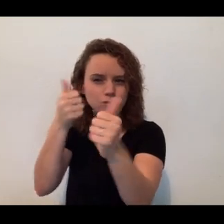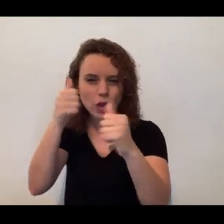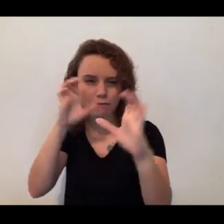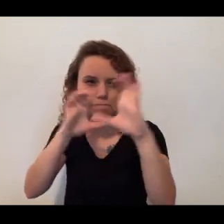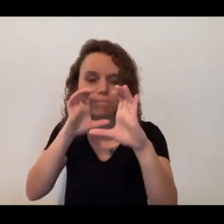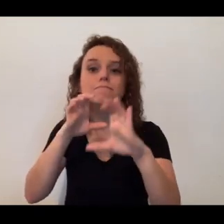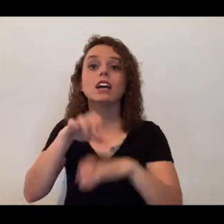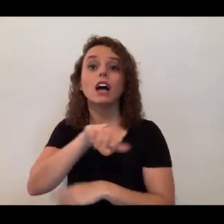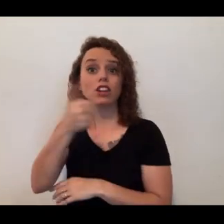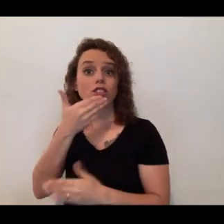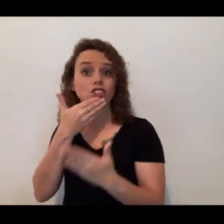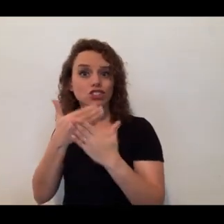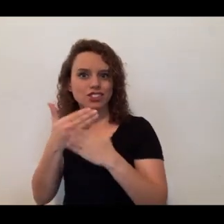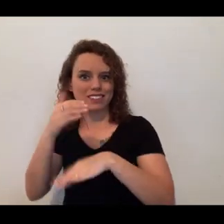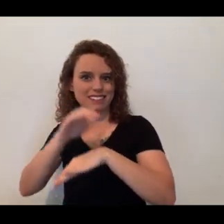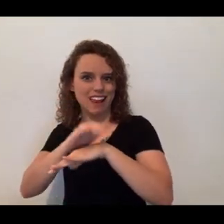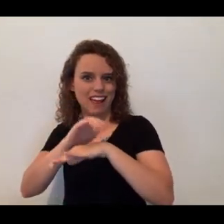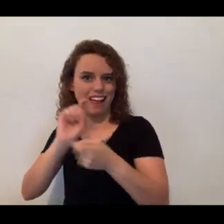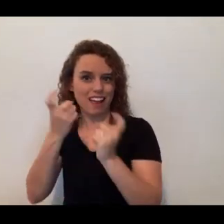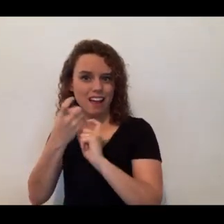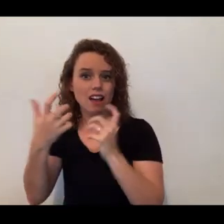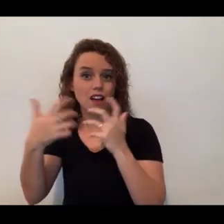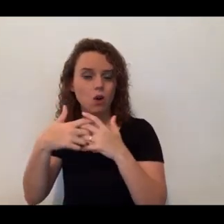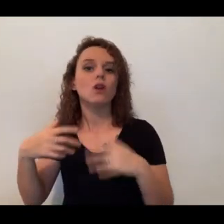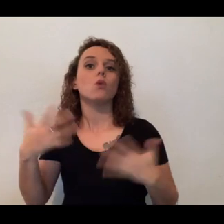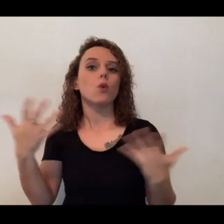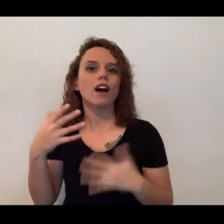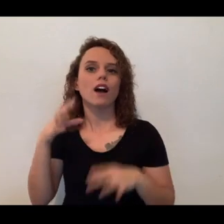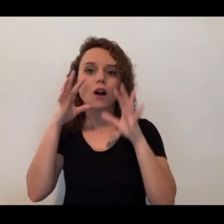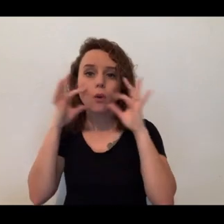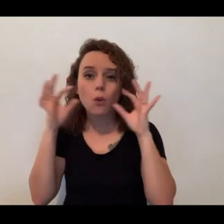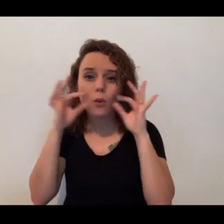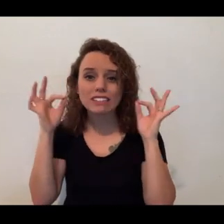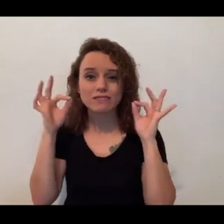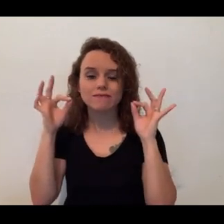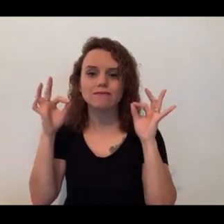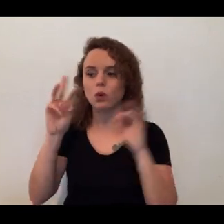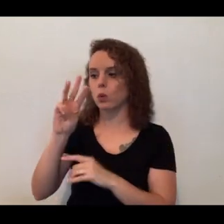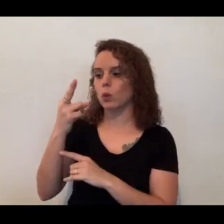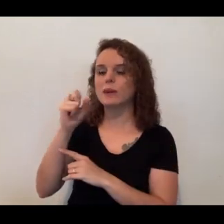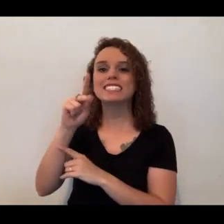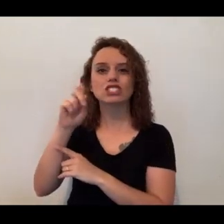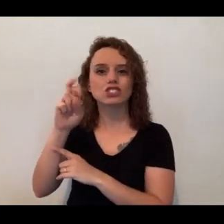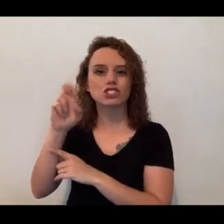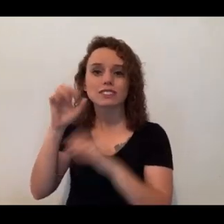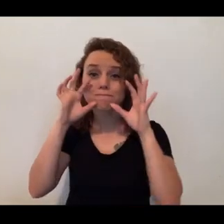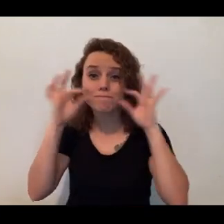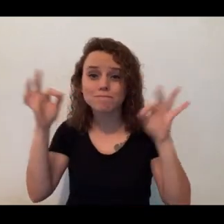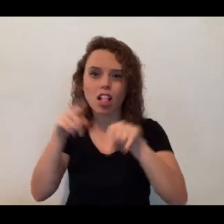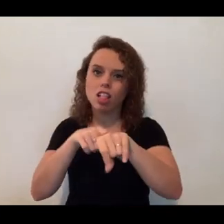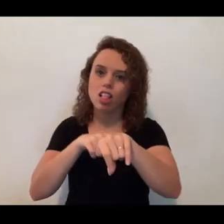has is those long whiskers. Whiskers are a great adaptation that ocelots and a lot of other animals,